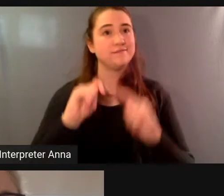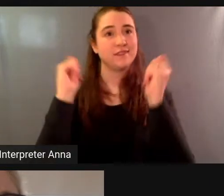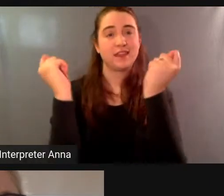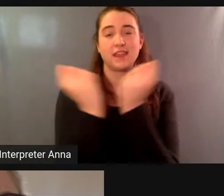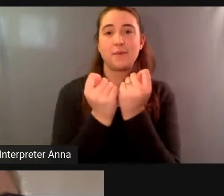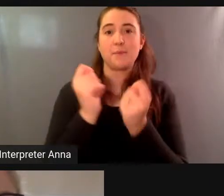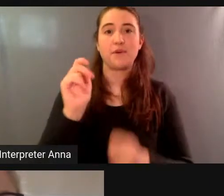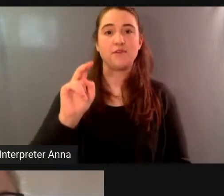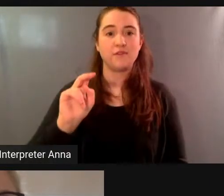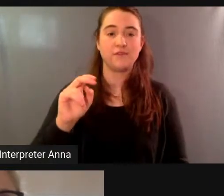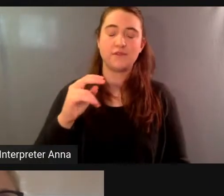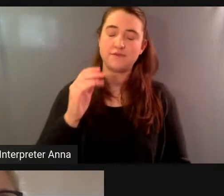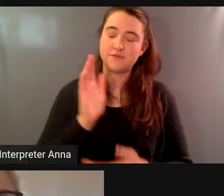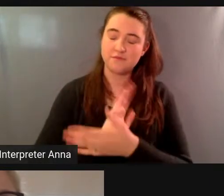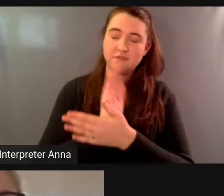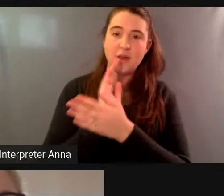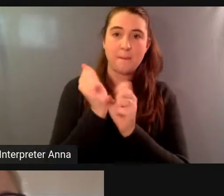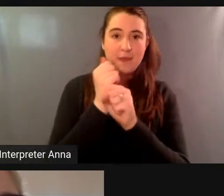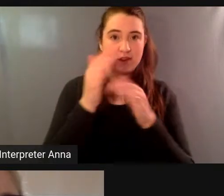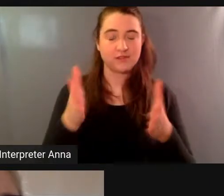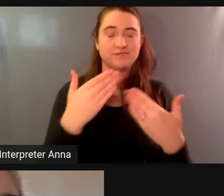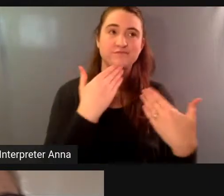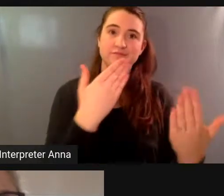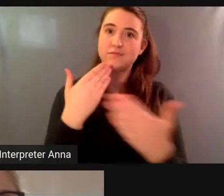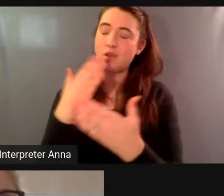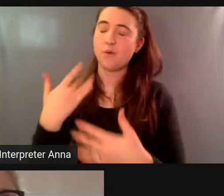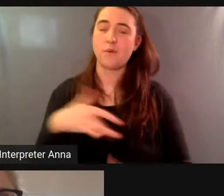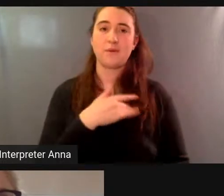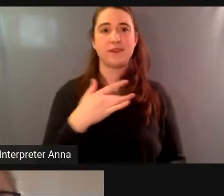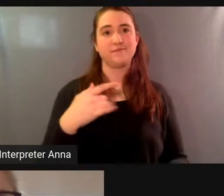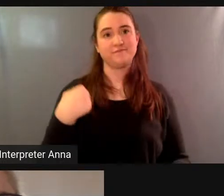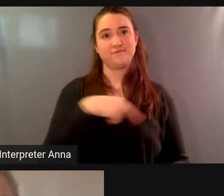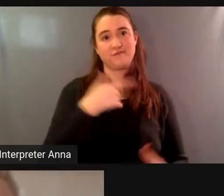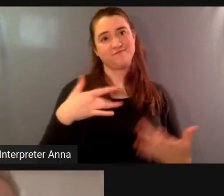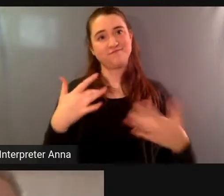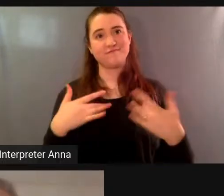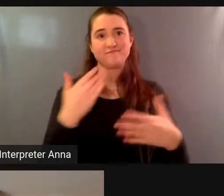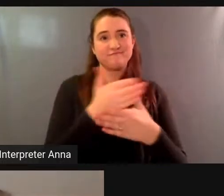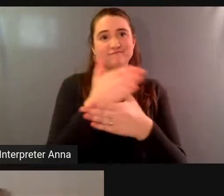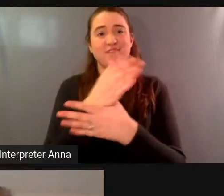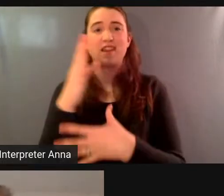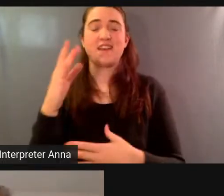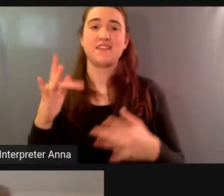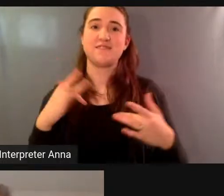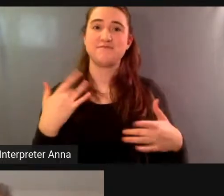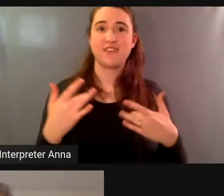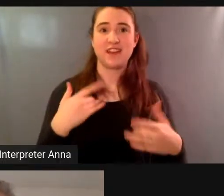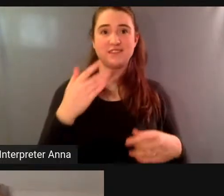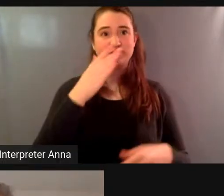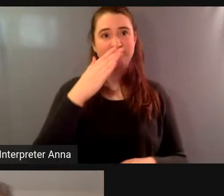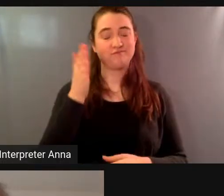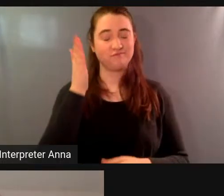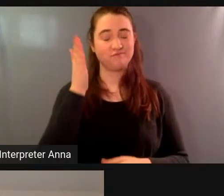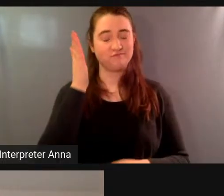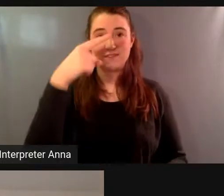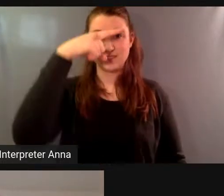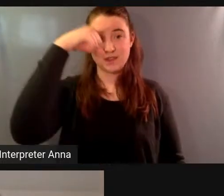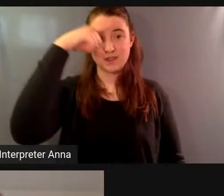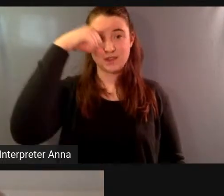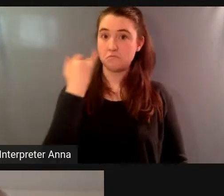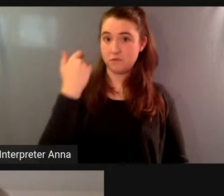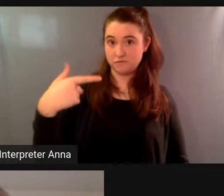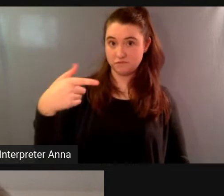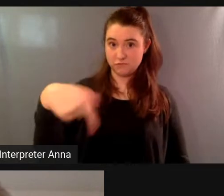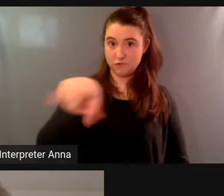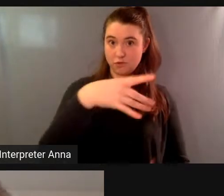and our curiosity and we are excited and look forward to sharing many more events like this throughout the summer if you're interested in what we do at the